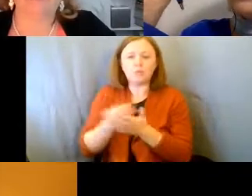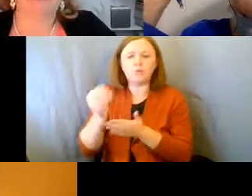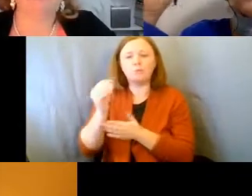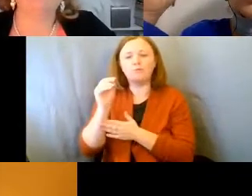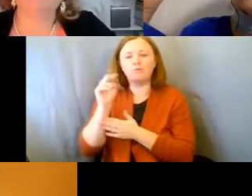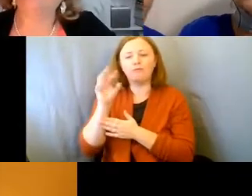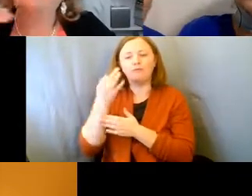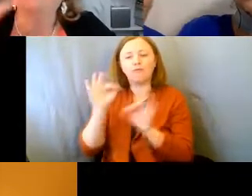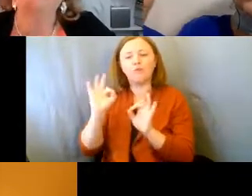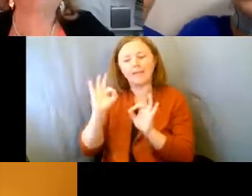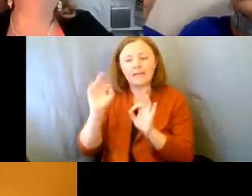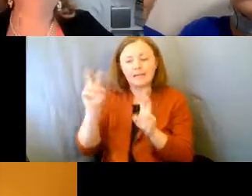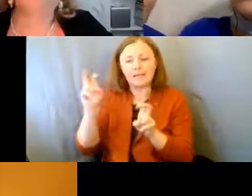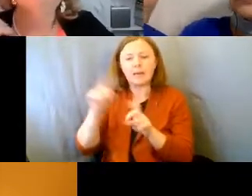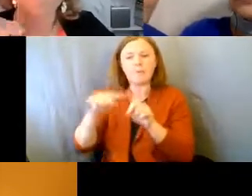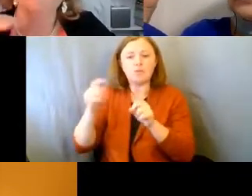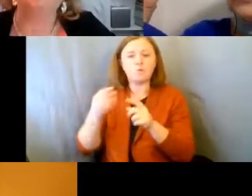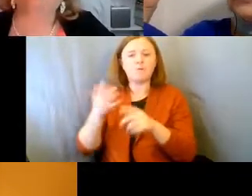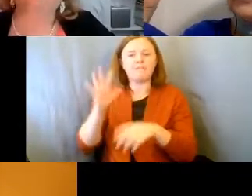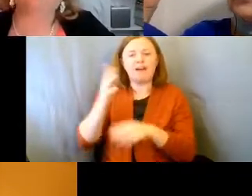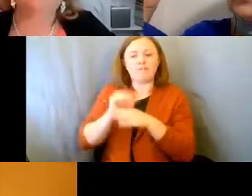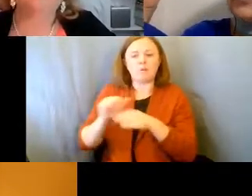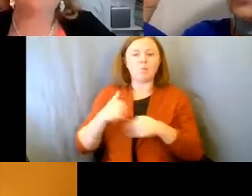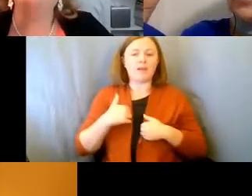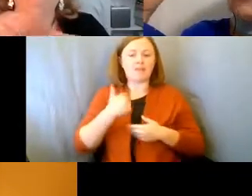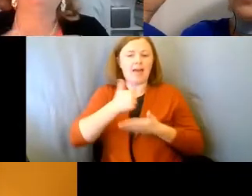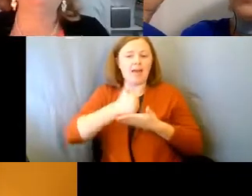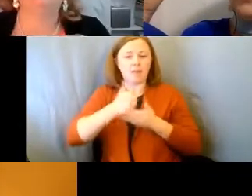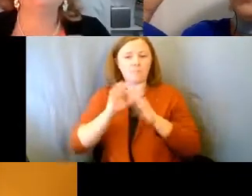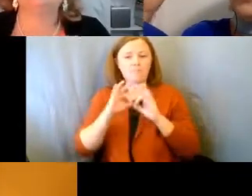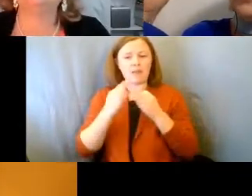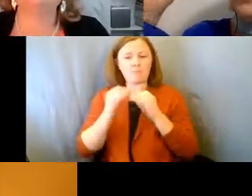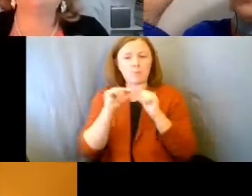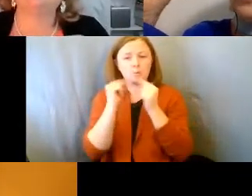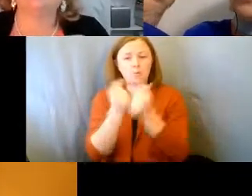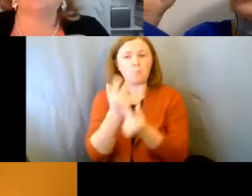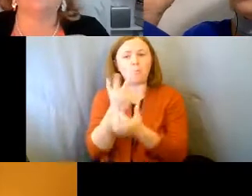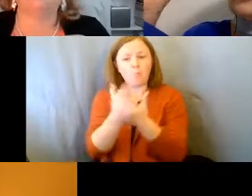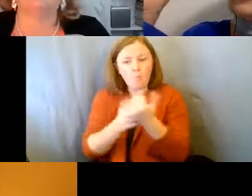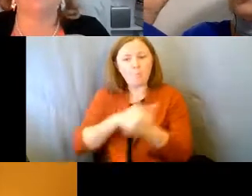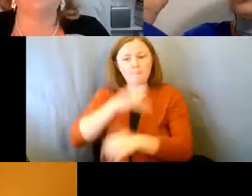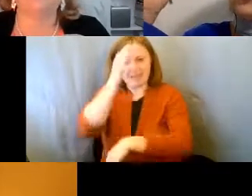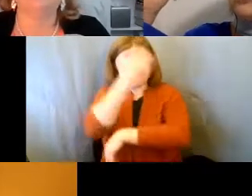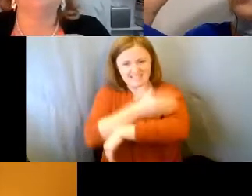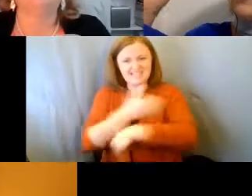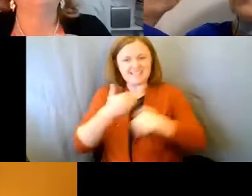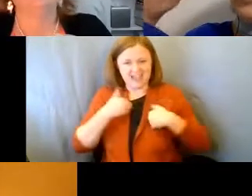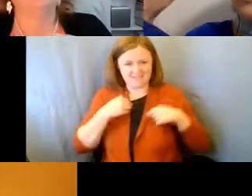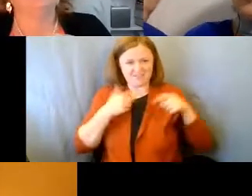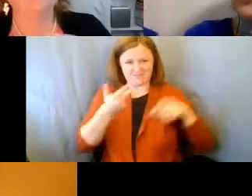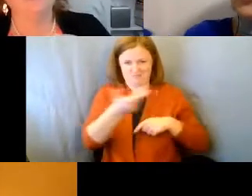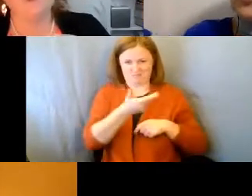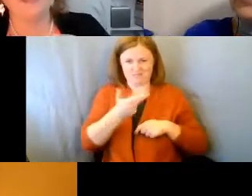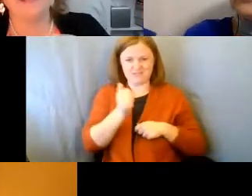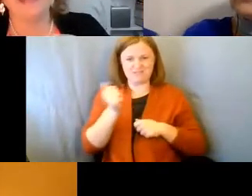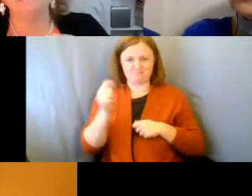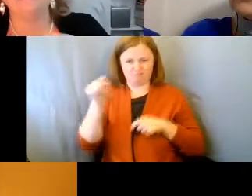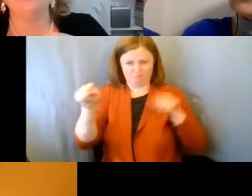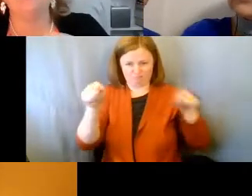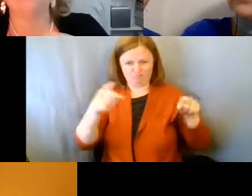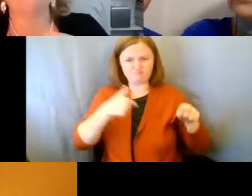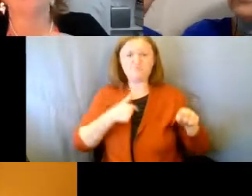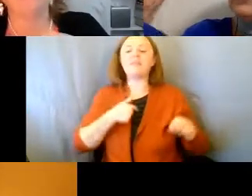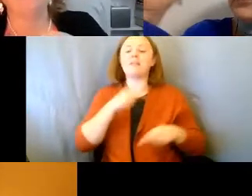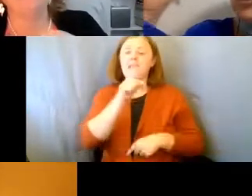And I have, it's called the Help Family Group. And both of my sons have it on their phone. They